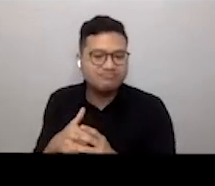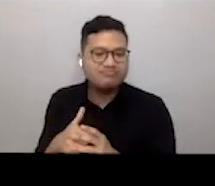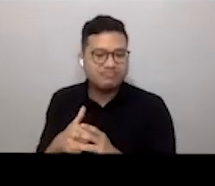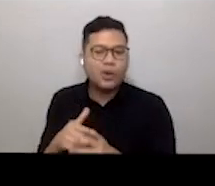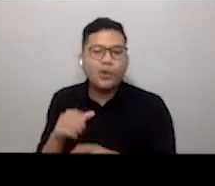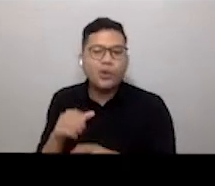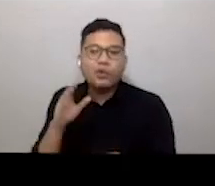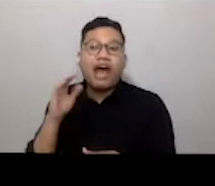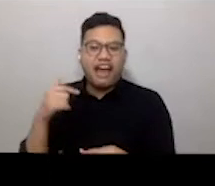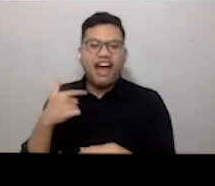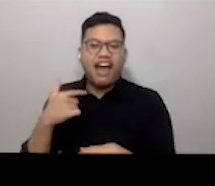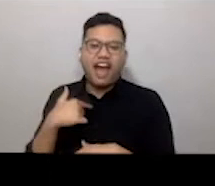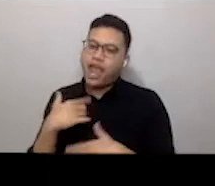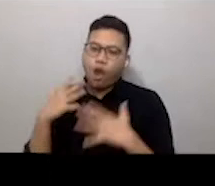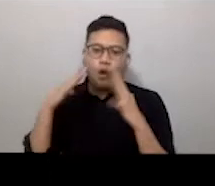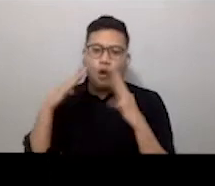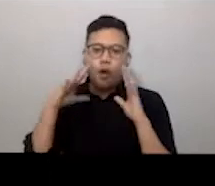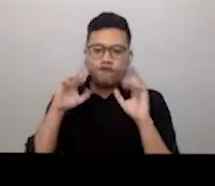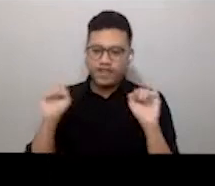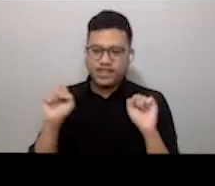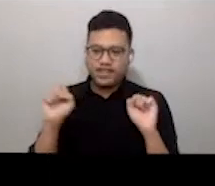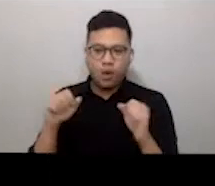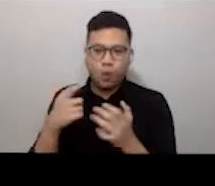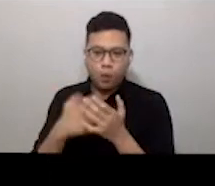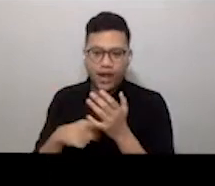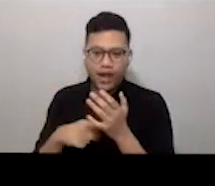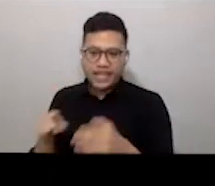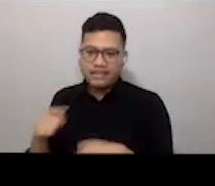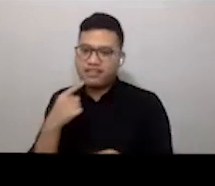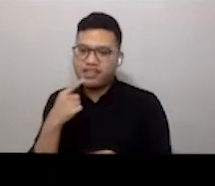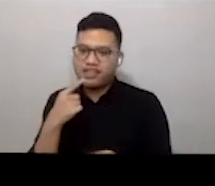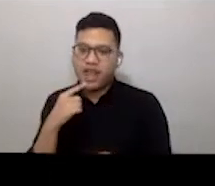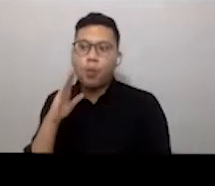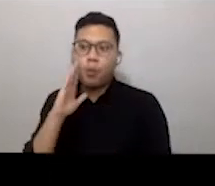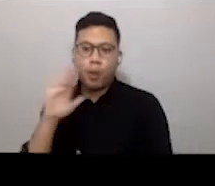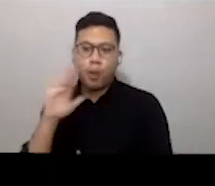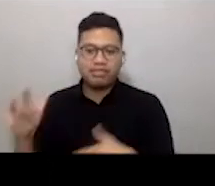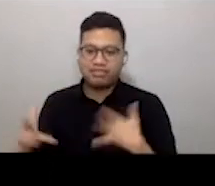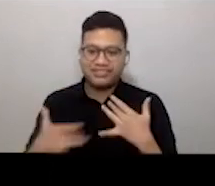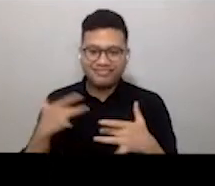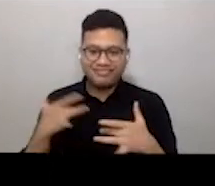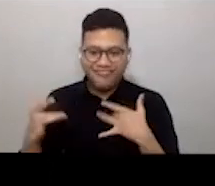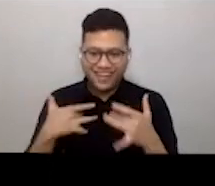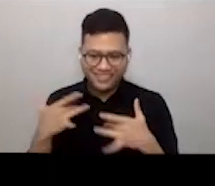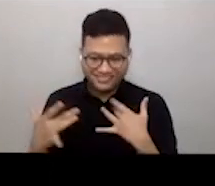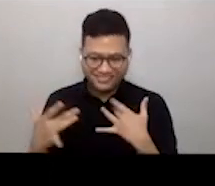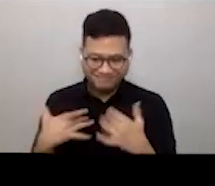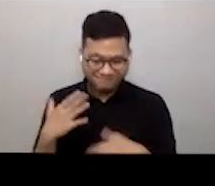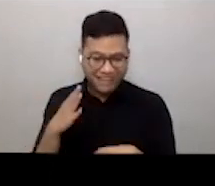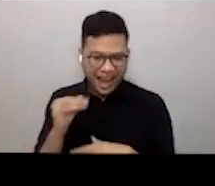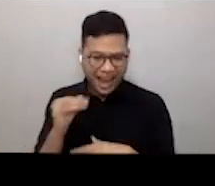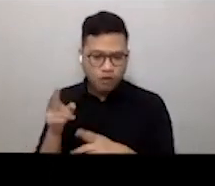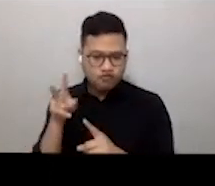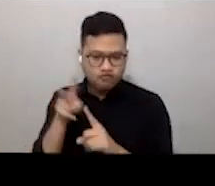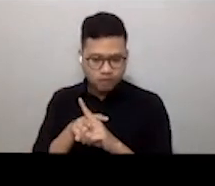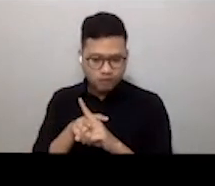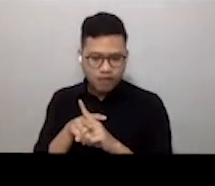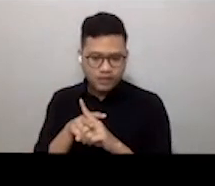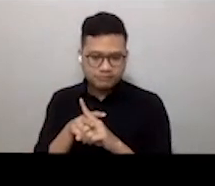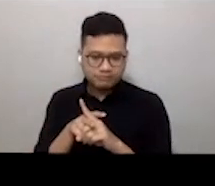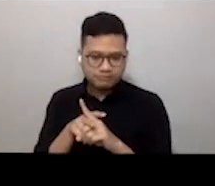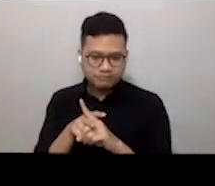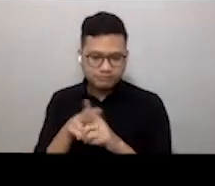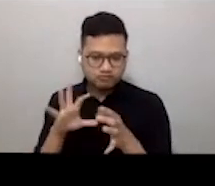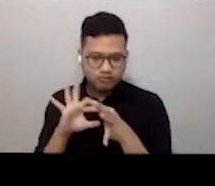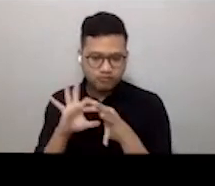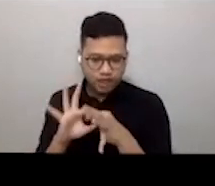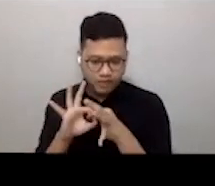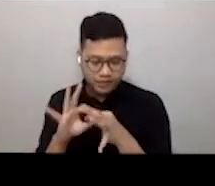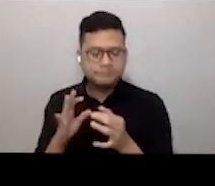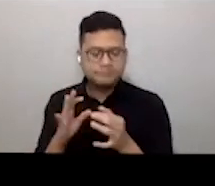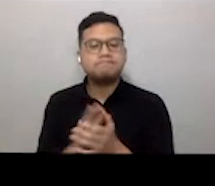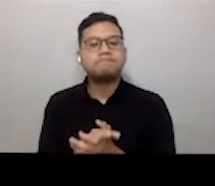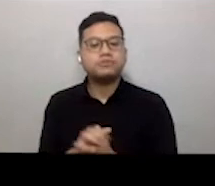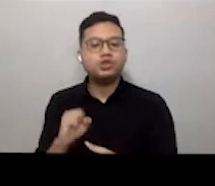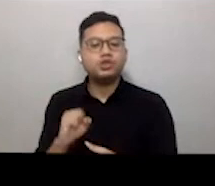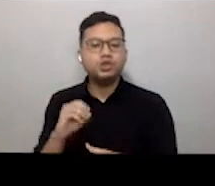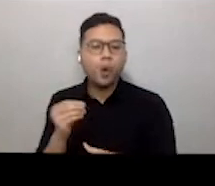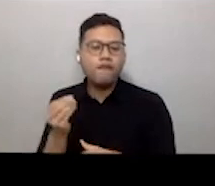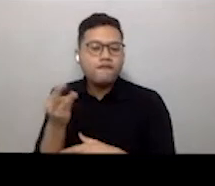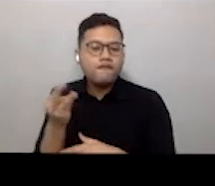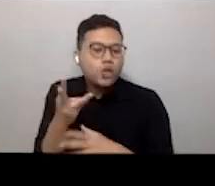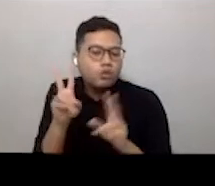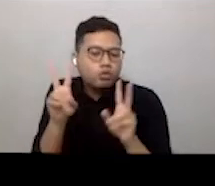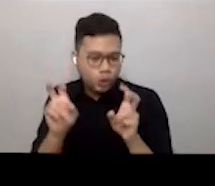I'm totally confident that what he says is going to be engaging and highly relevant. Some of the other topics that we've covered